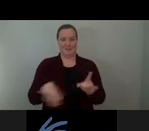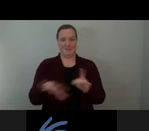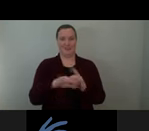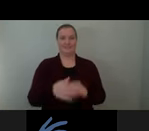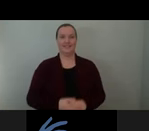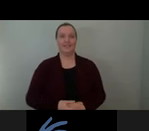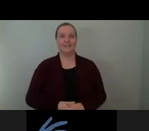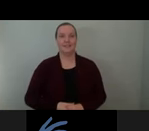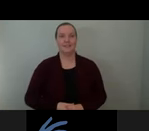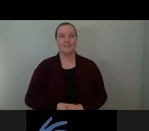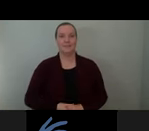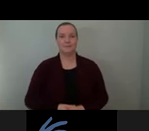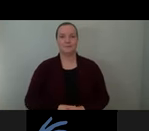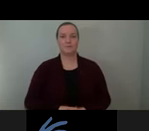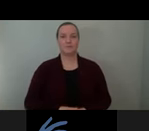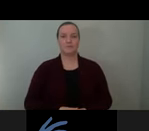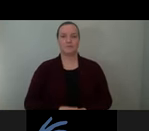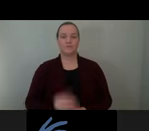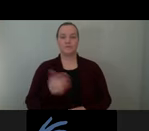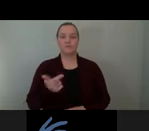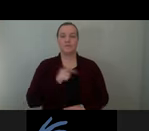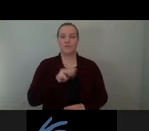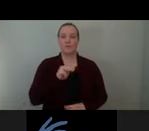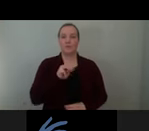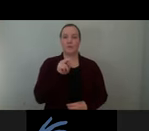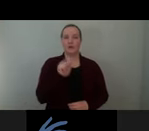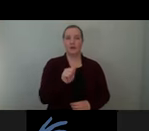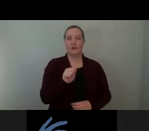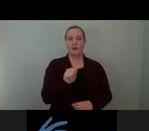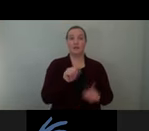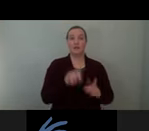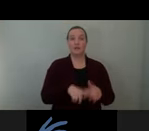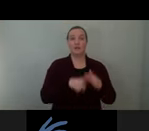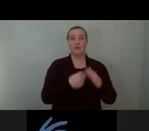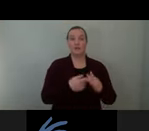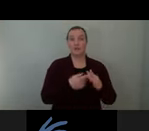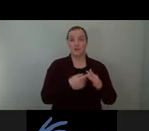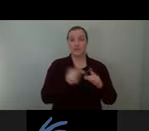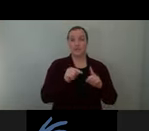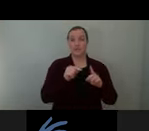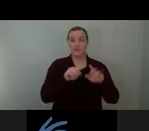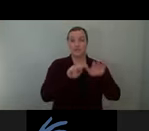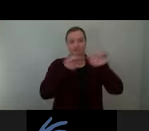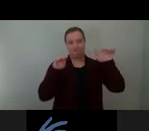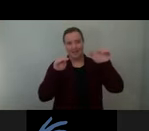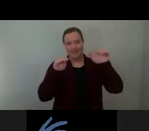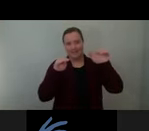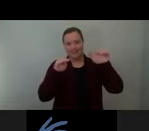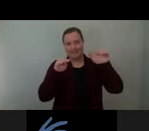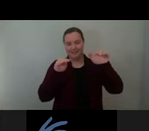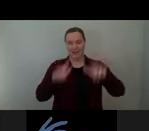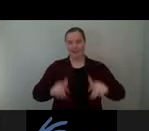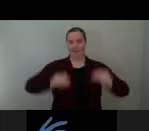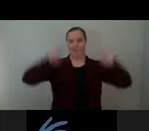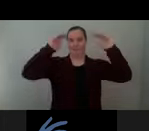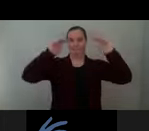And so planned on a regional scale, the Gardiner cuts across the city, it carves out unusual spaces and cavern-like conditions along the